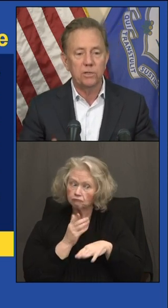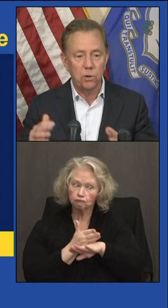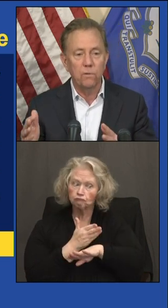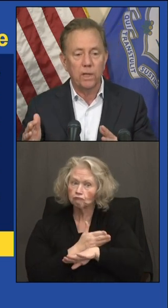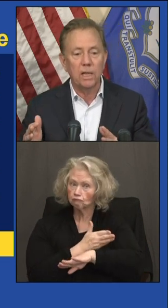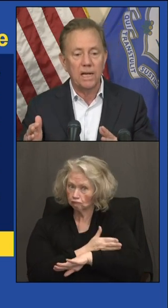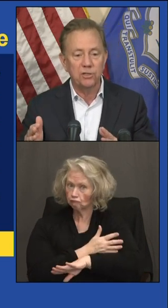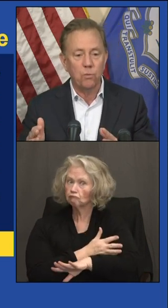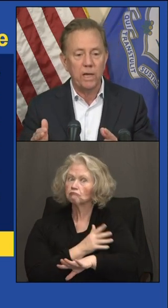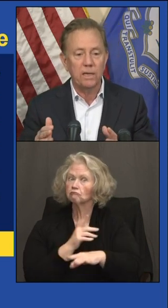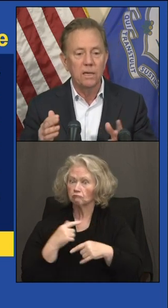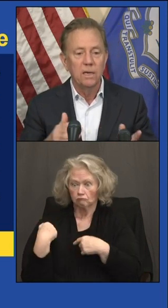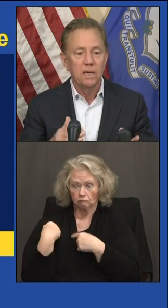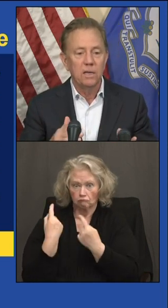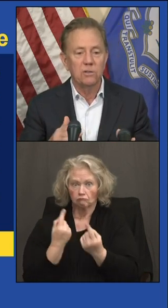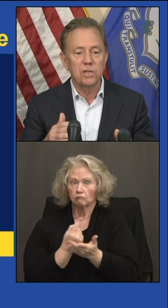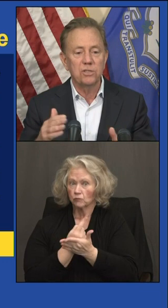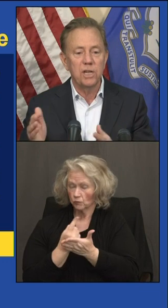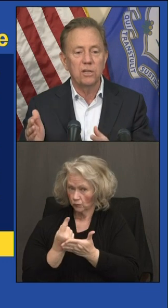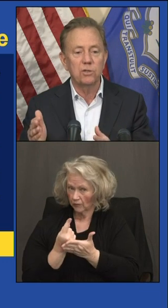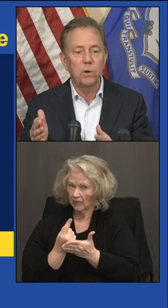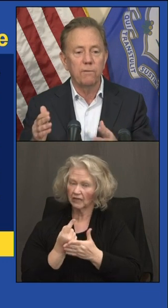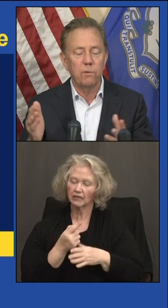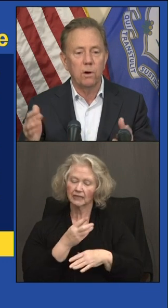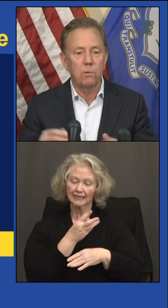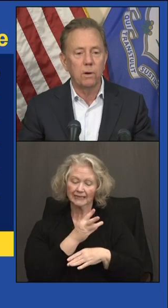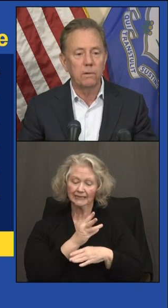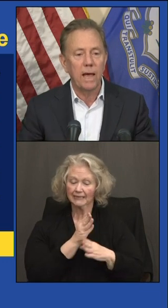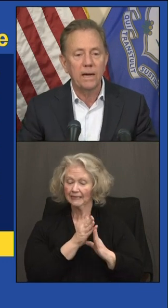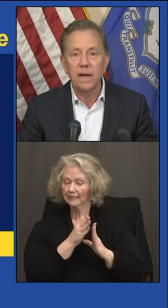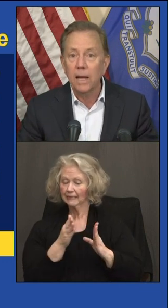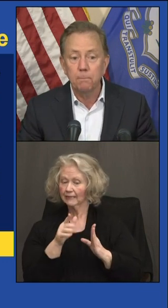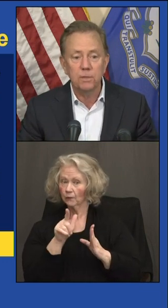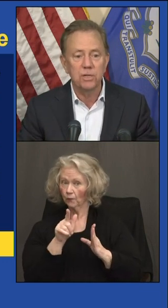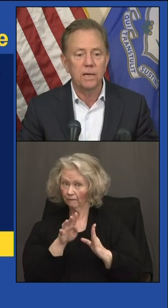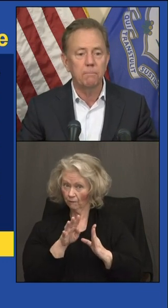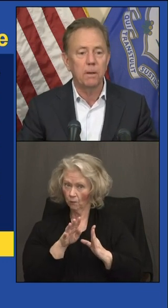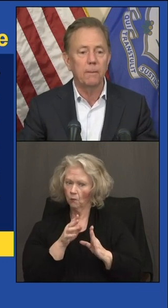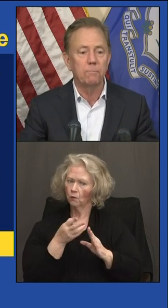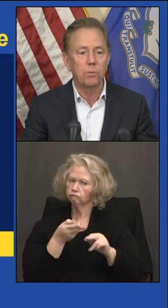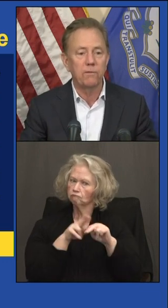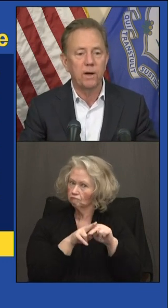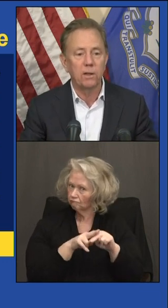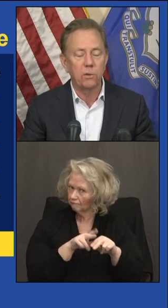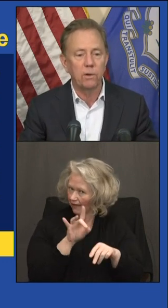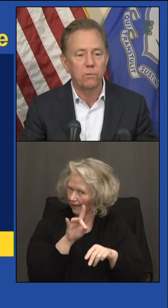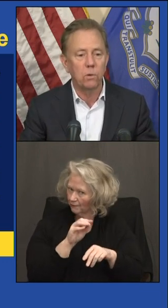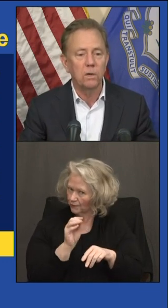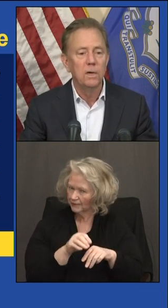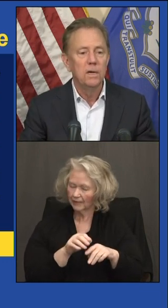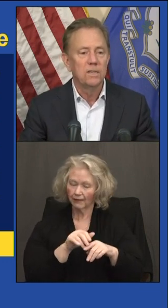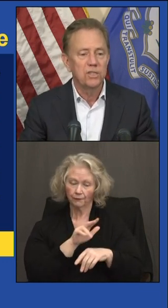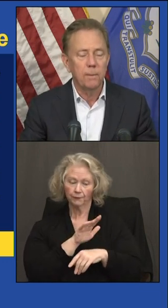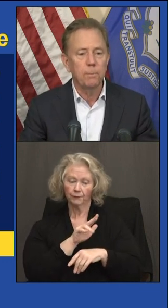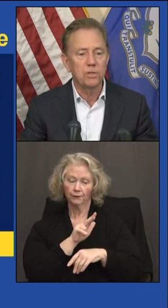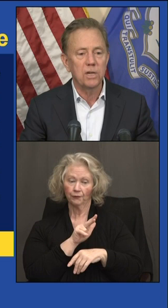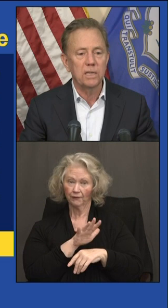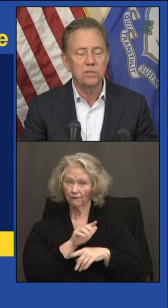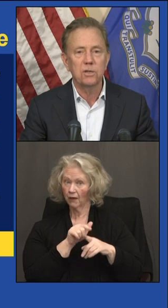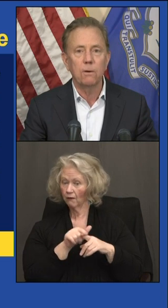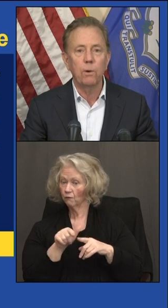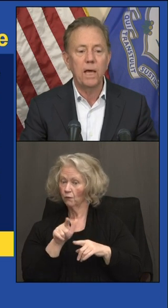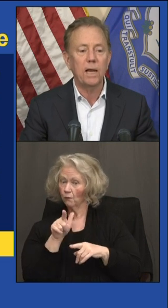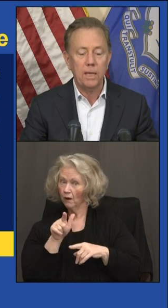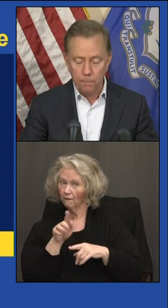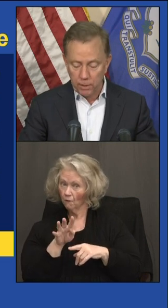big increase over the last week. You know, 16 to 24, we're at an 8%. 25 to 34, 7%.